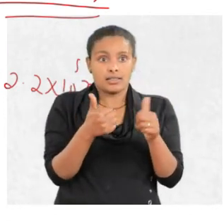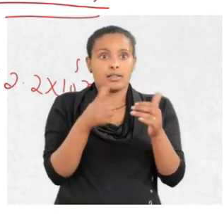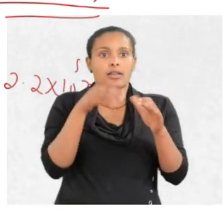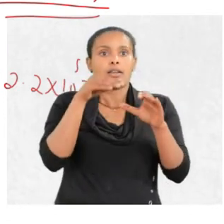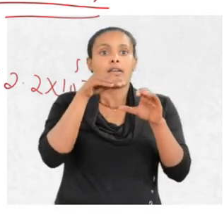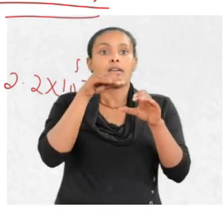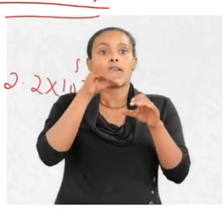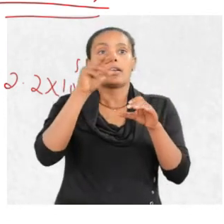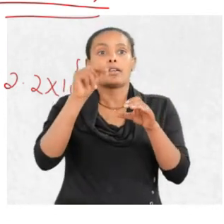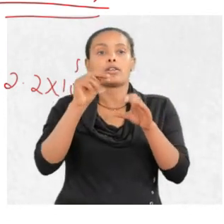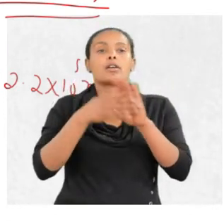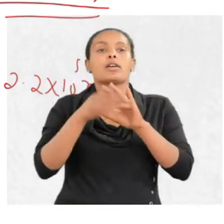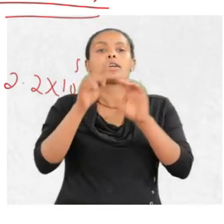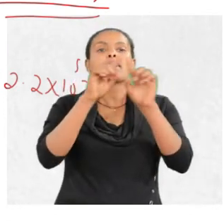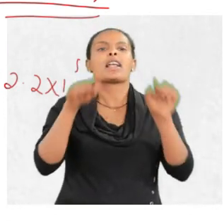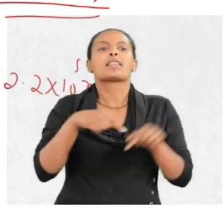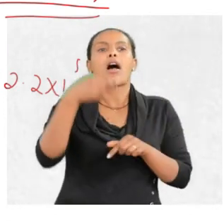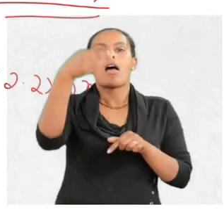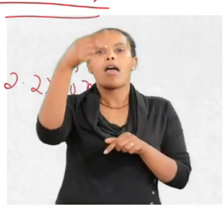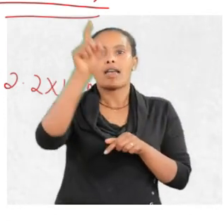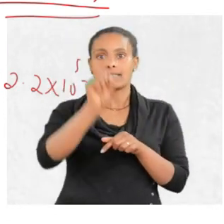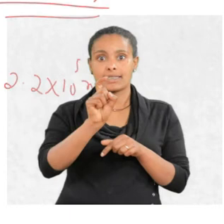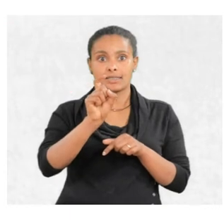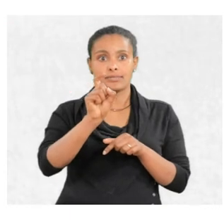position delta x.